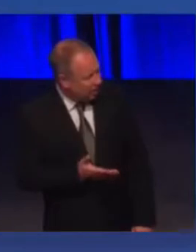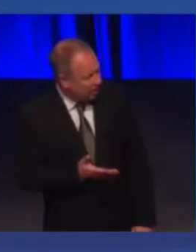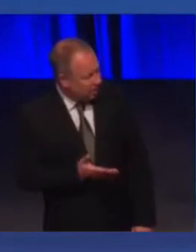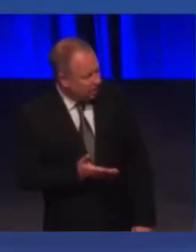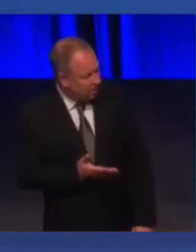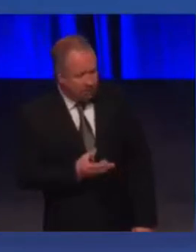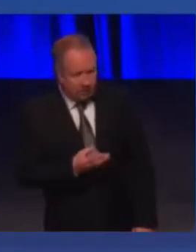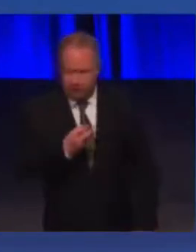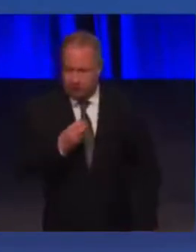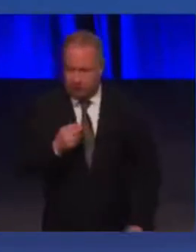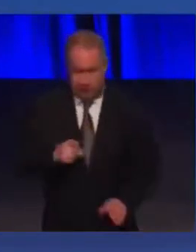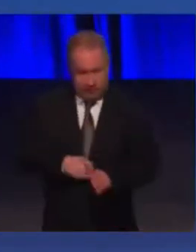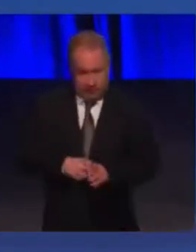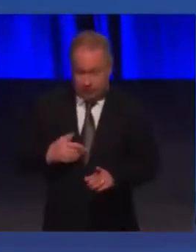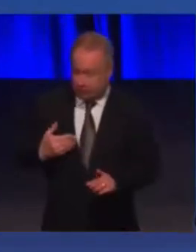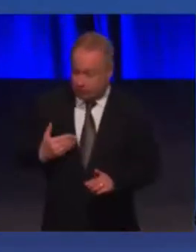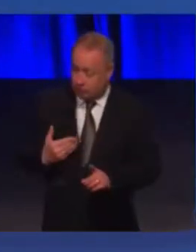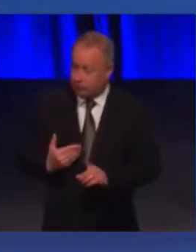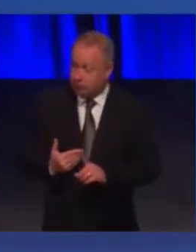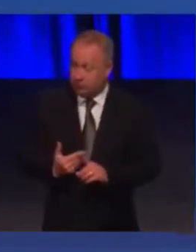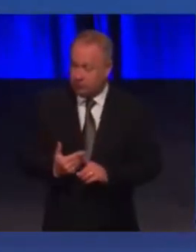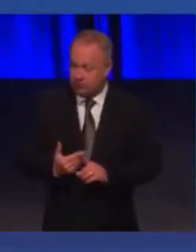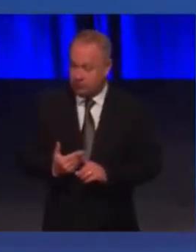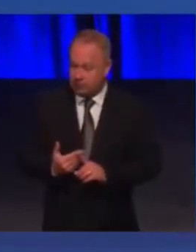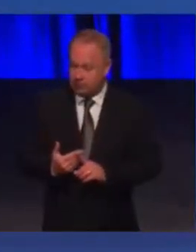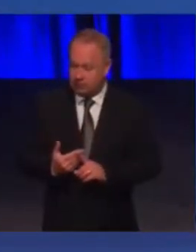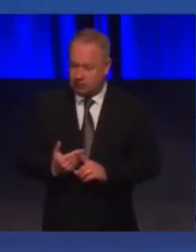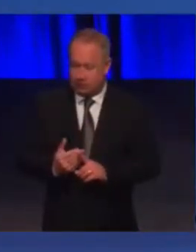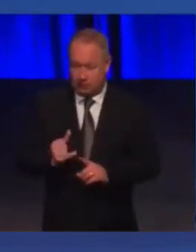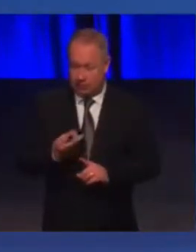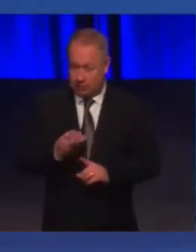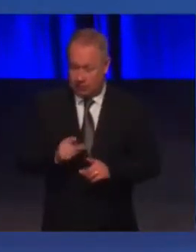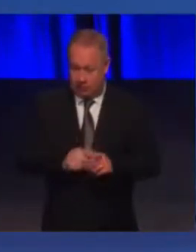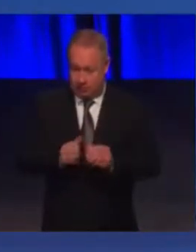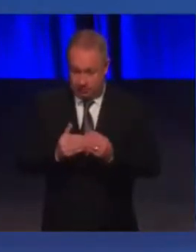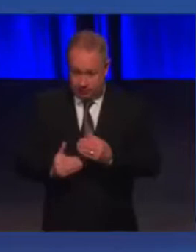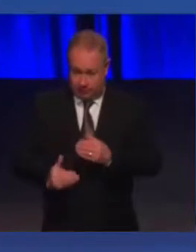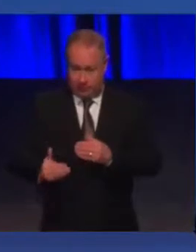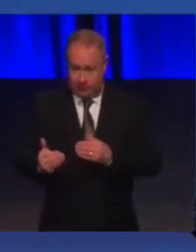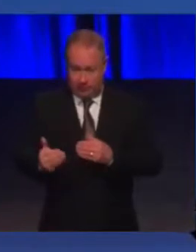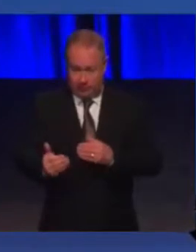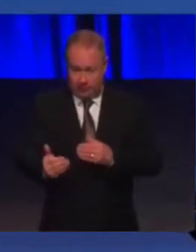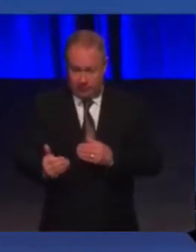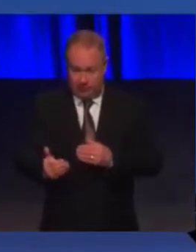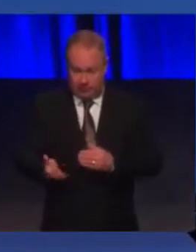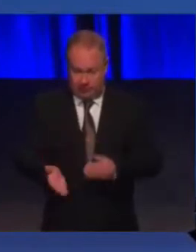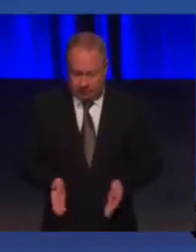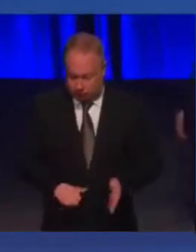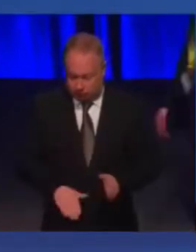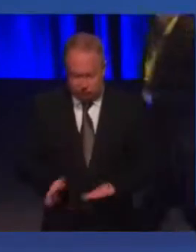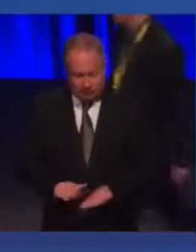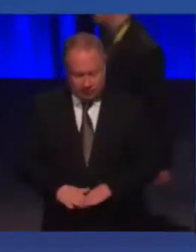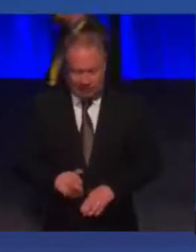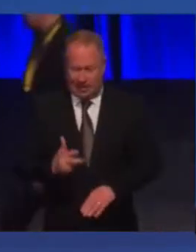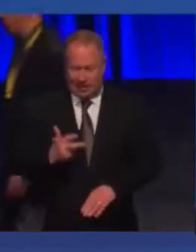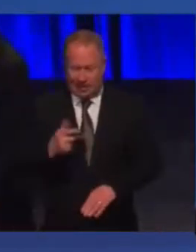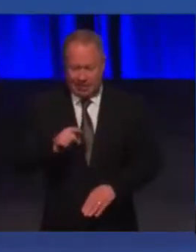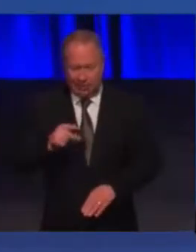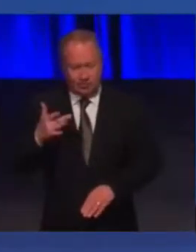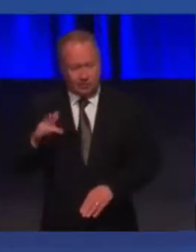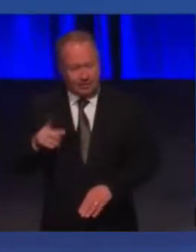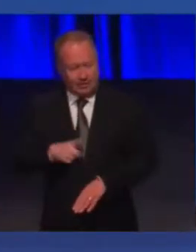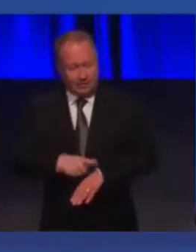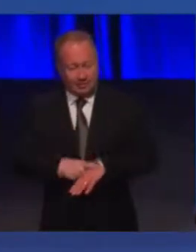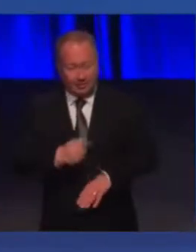30 years on, probably with another 30 maybe to go and having changed eight to ten pads a day in each of those 30 years,